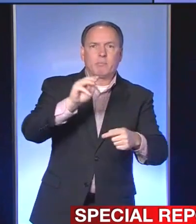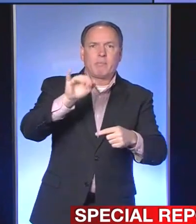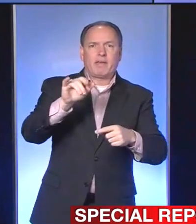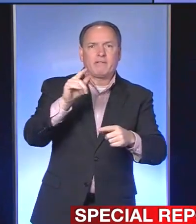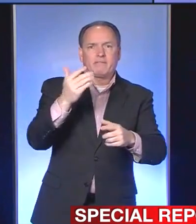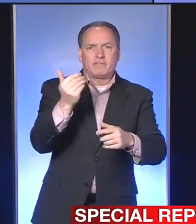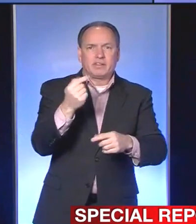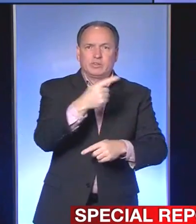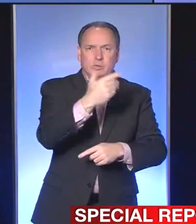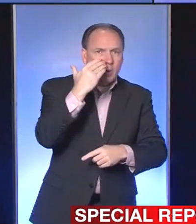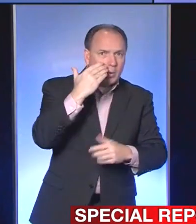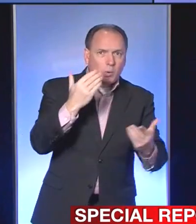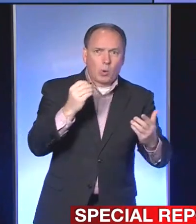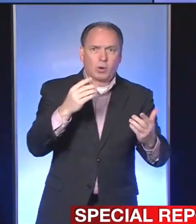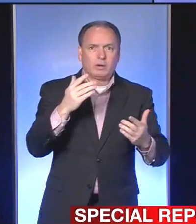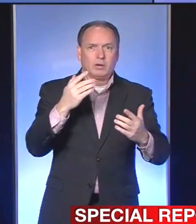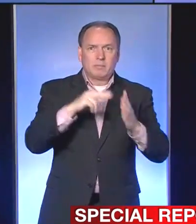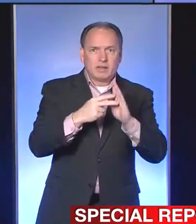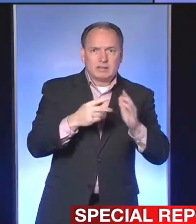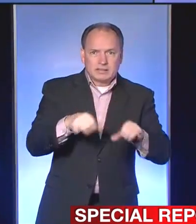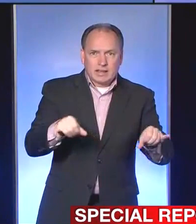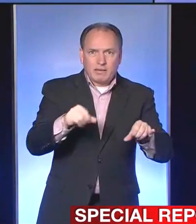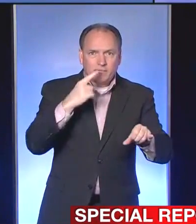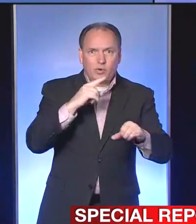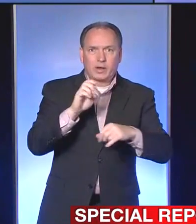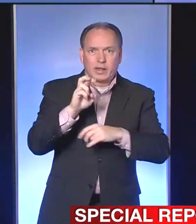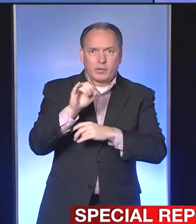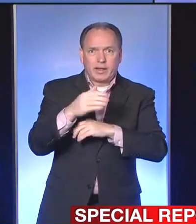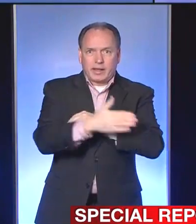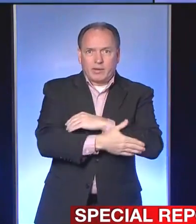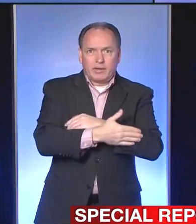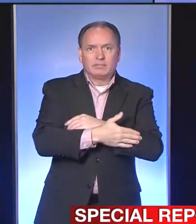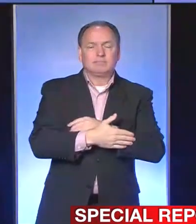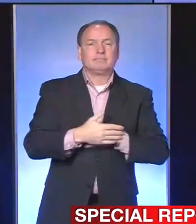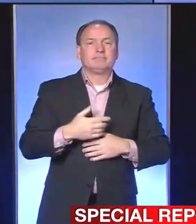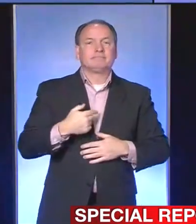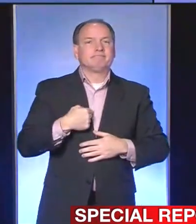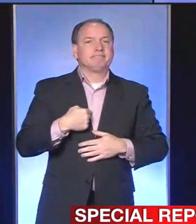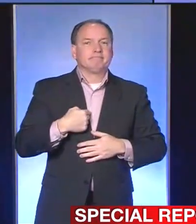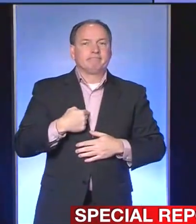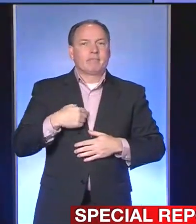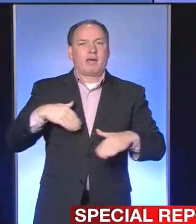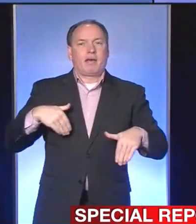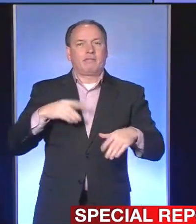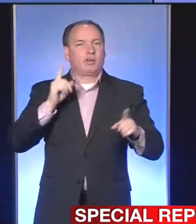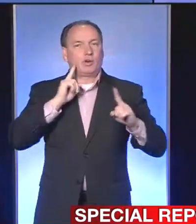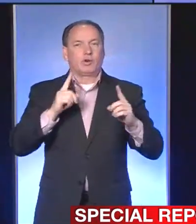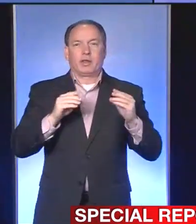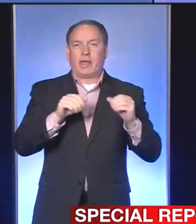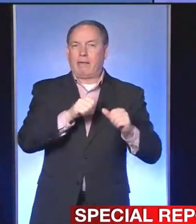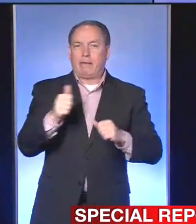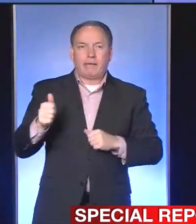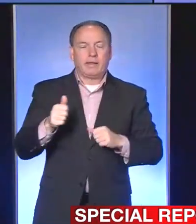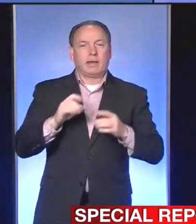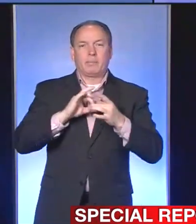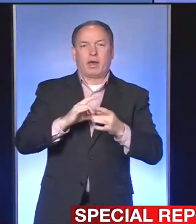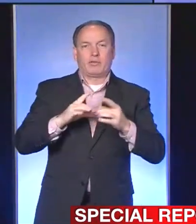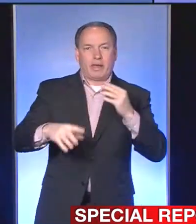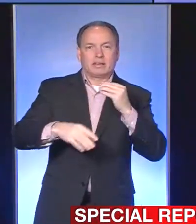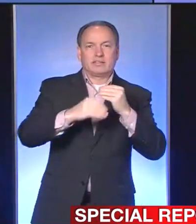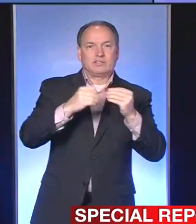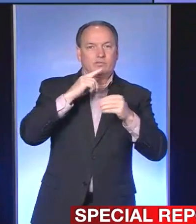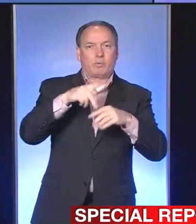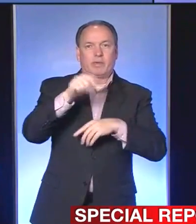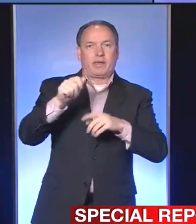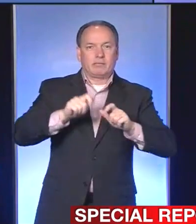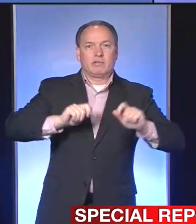and what does that mean for Erie County? I have not heard anything about the extension in Pennsylvania, but, of course, if the governor would order that, that would